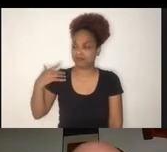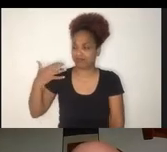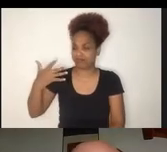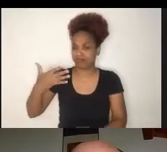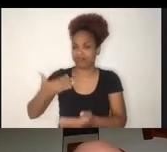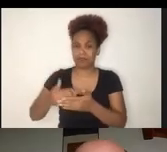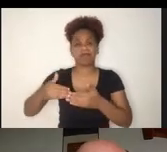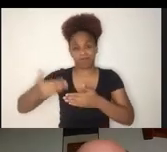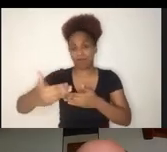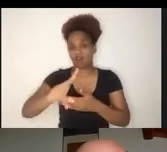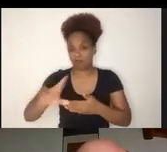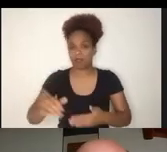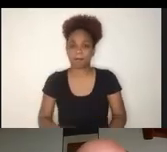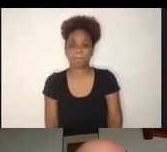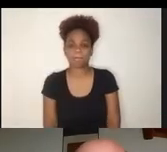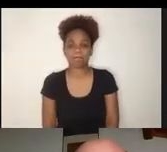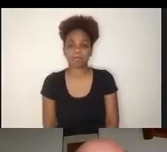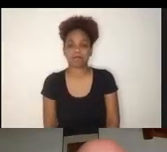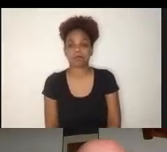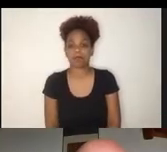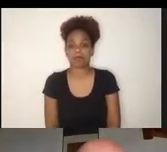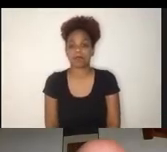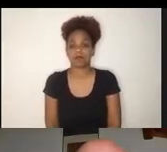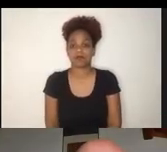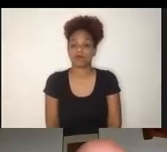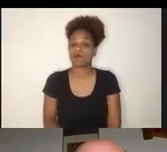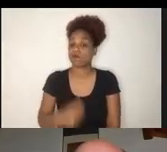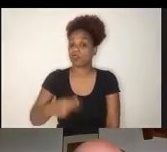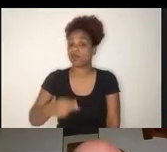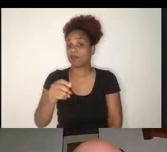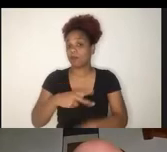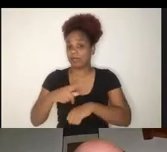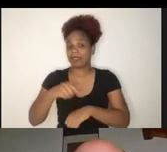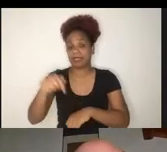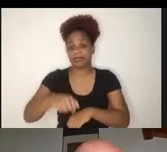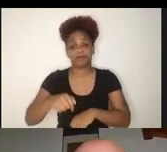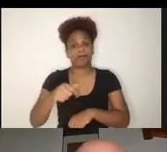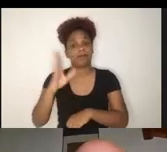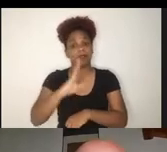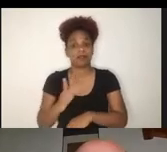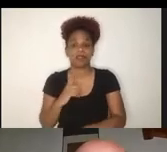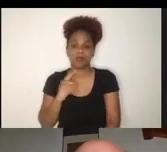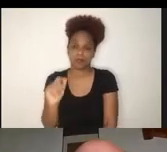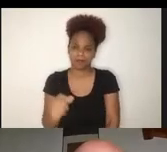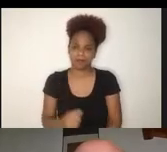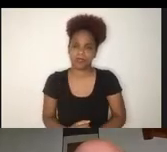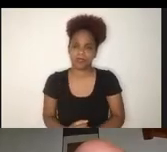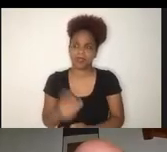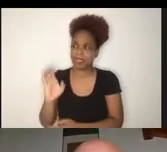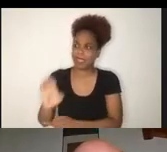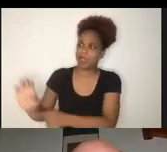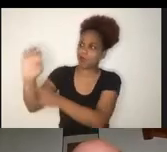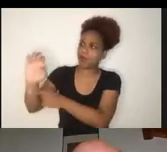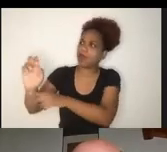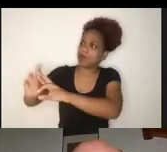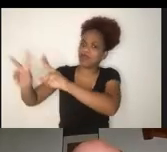your country is a bit different from other countries. As I mentioned in Europe, we have had a first wave